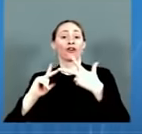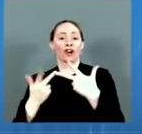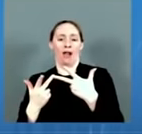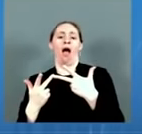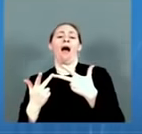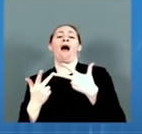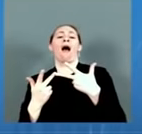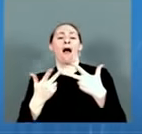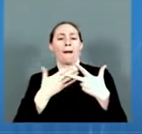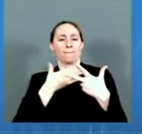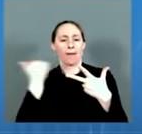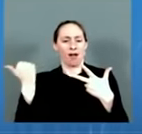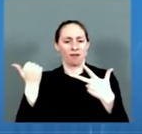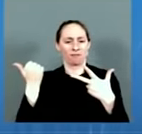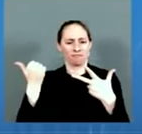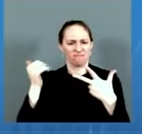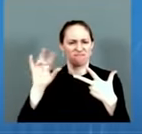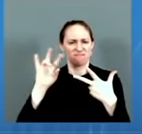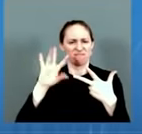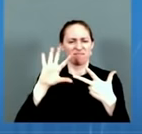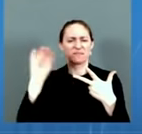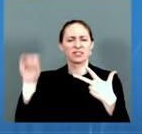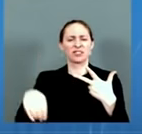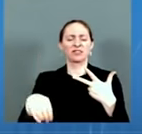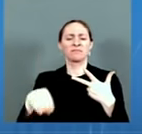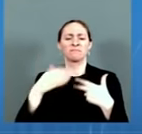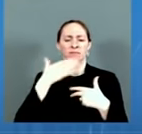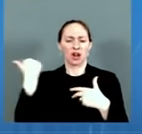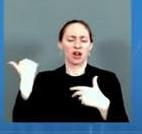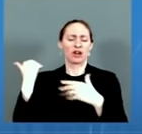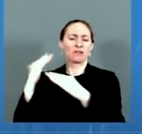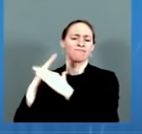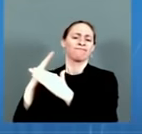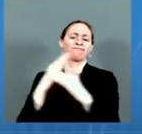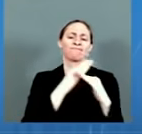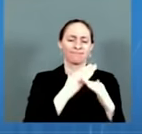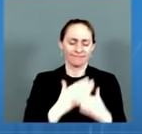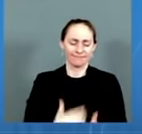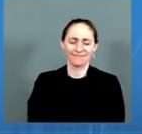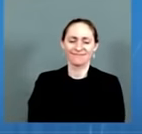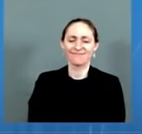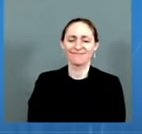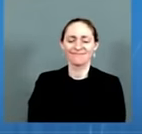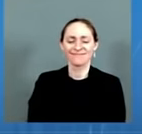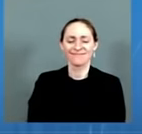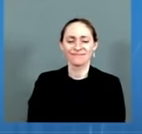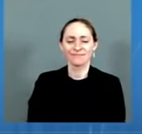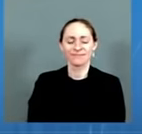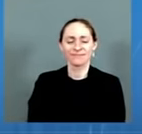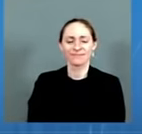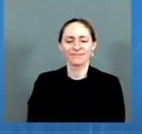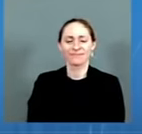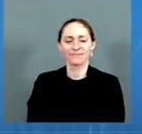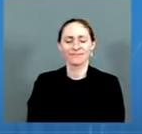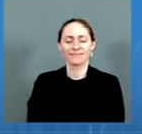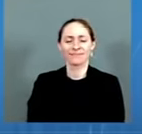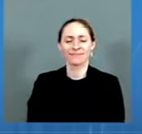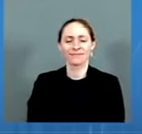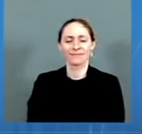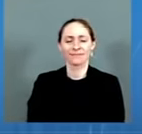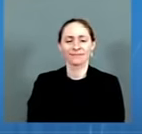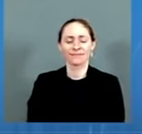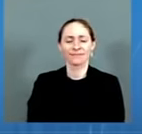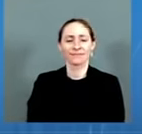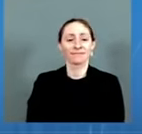this telling us very clearly and very emphatically? Last slide. The Omicron variant undoubtedly